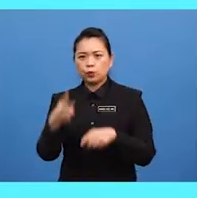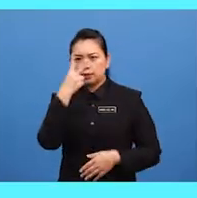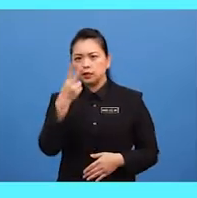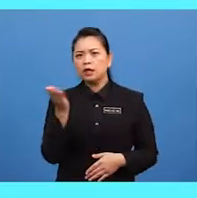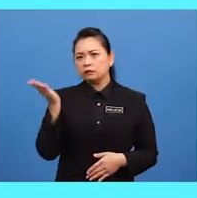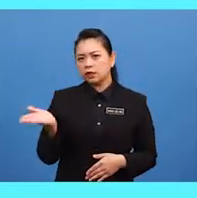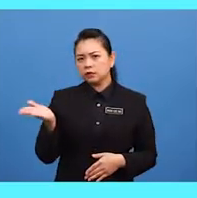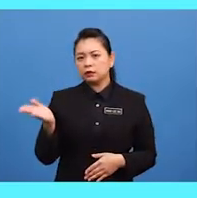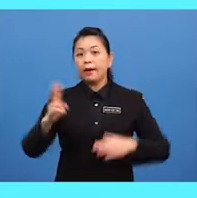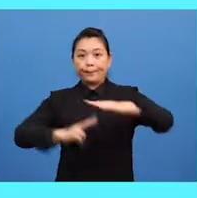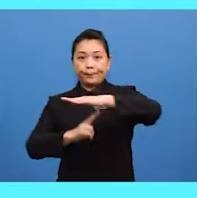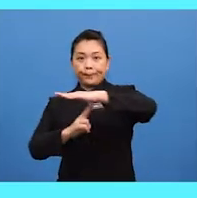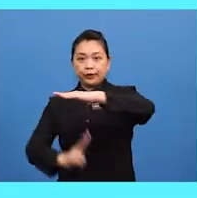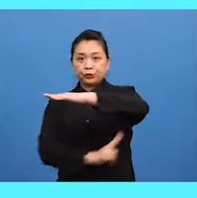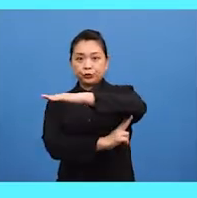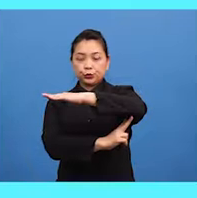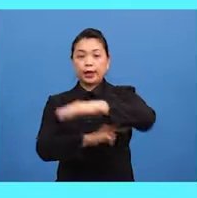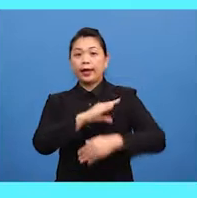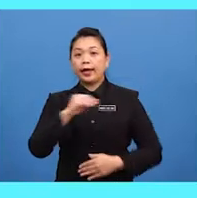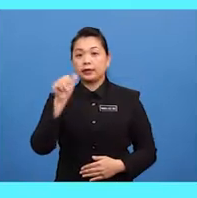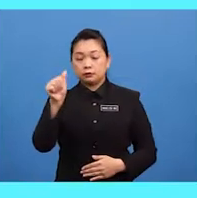see there is a bridge and a wheelchair